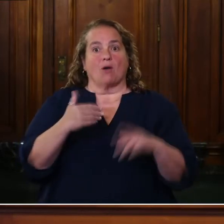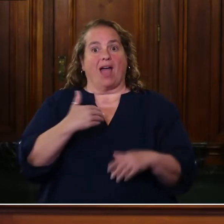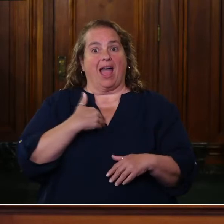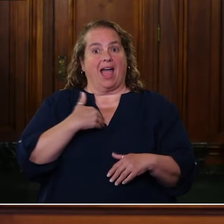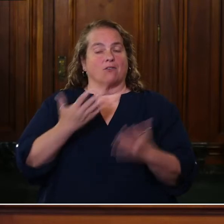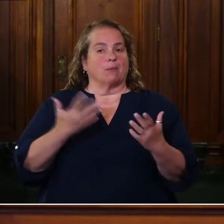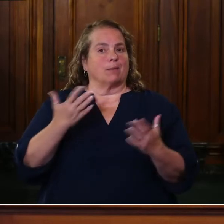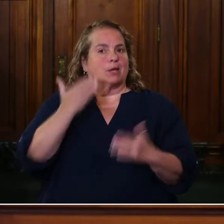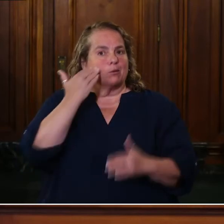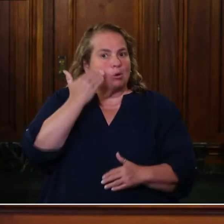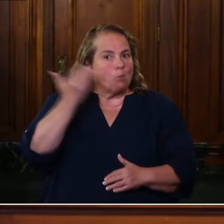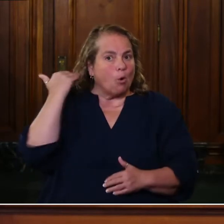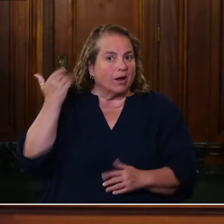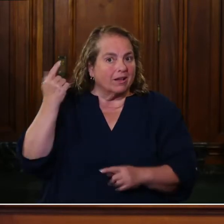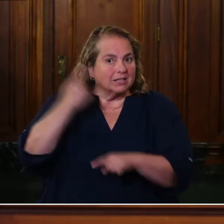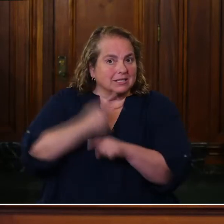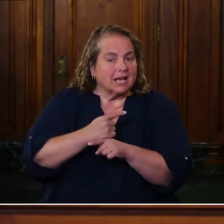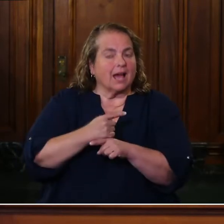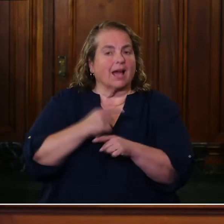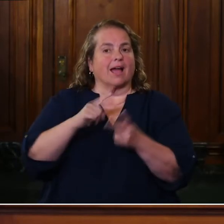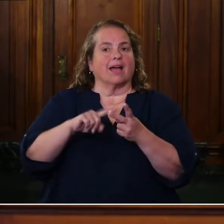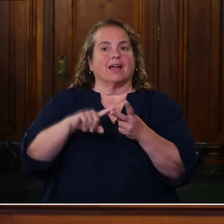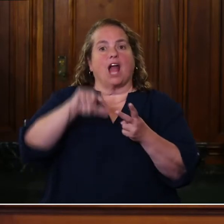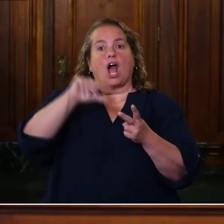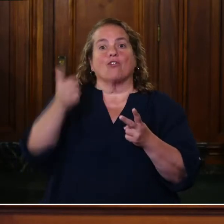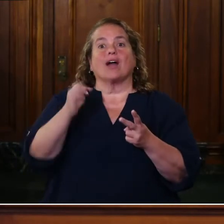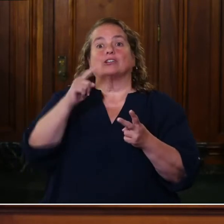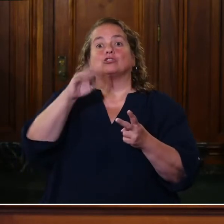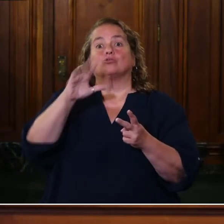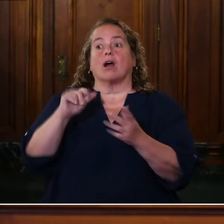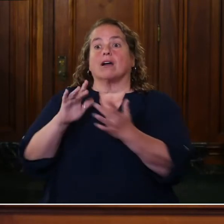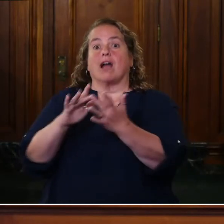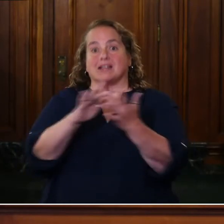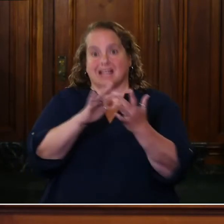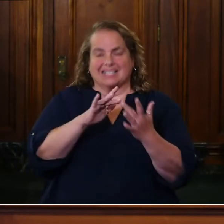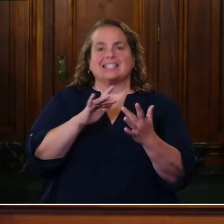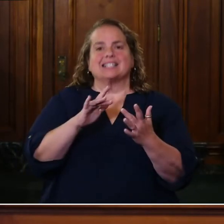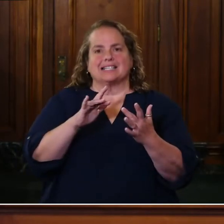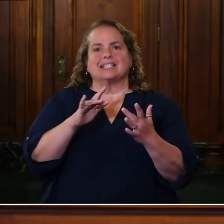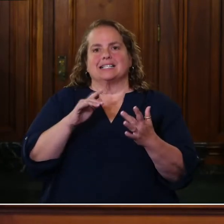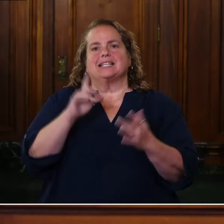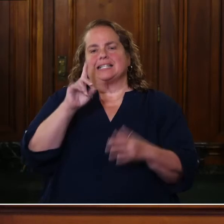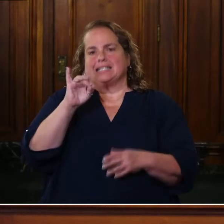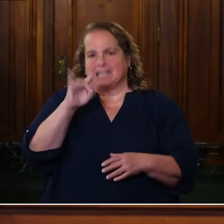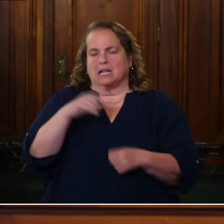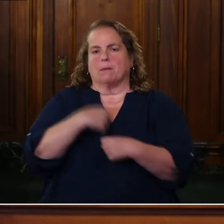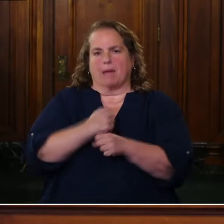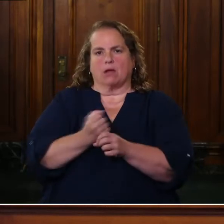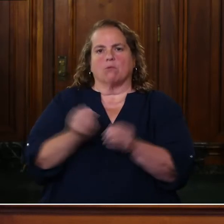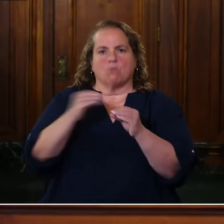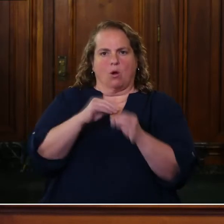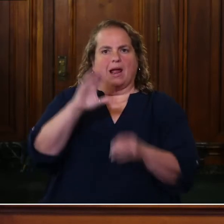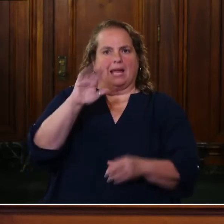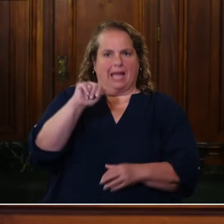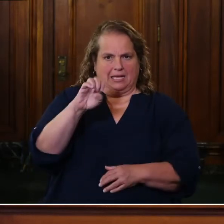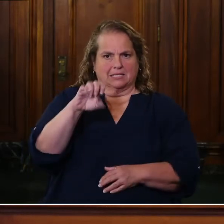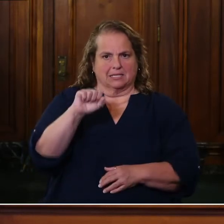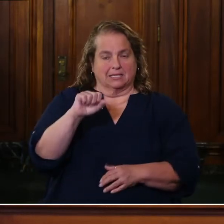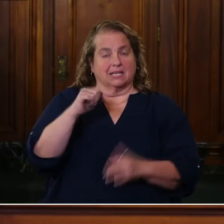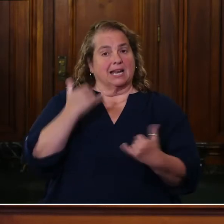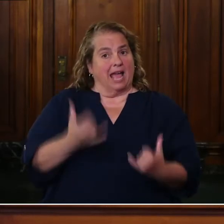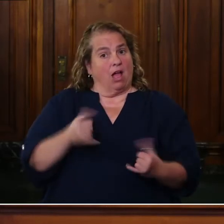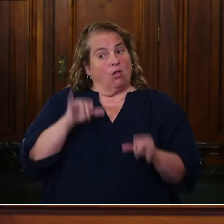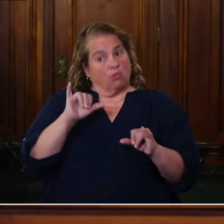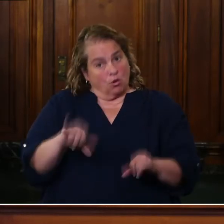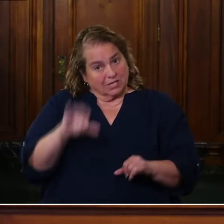out for Memorial Day and other extra contacts, is creating more cases. Now, those cases are